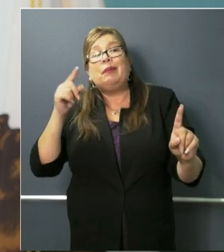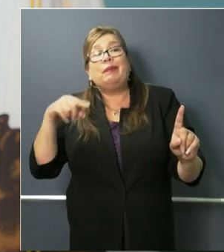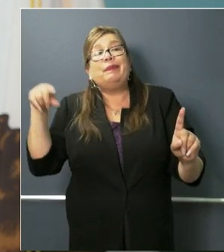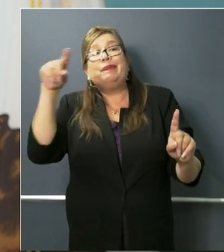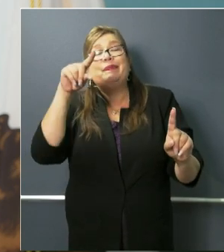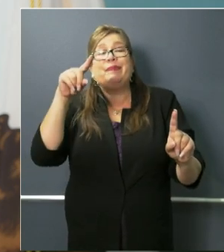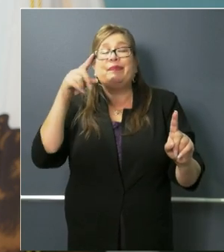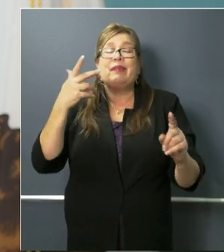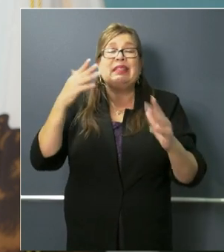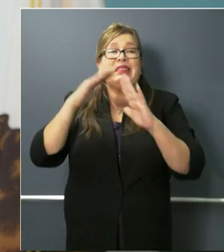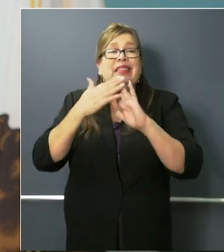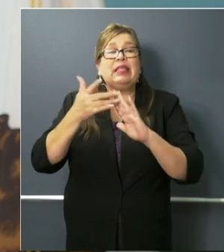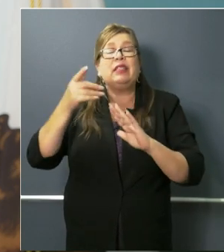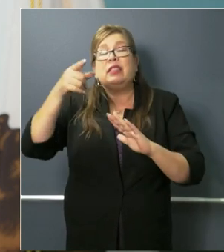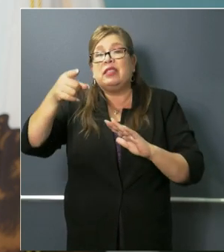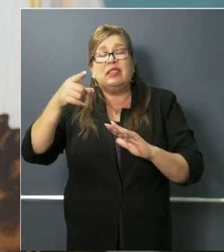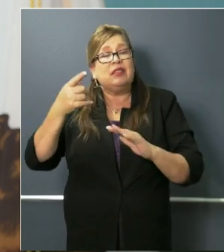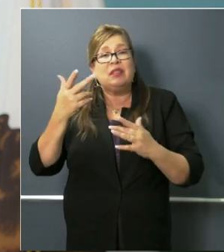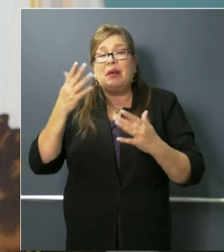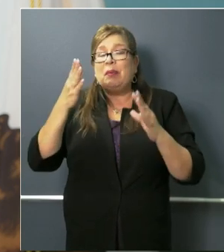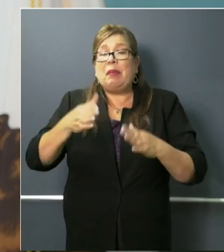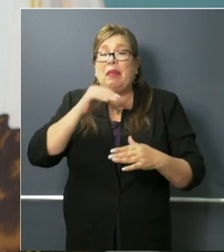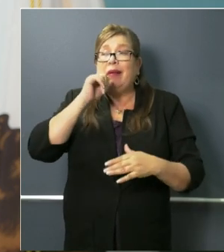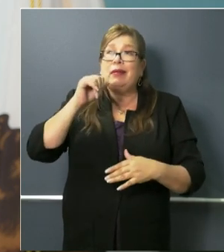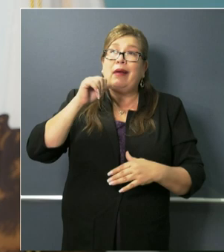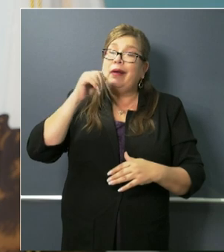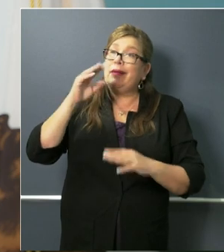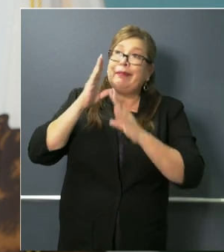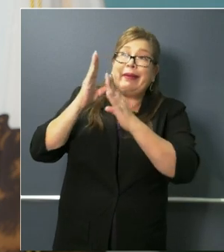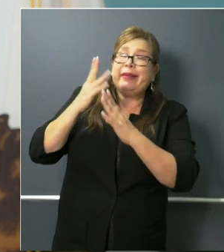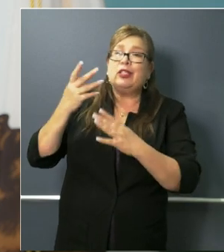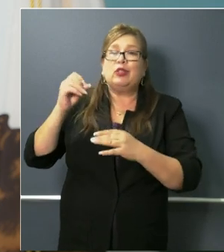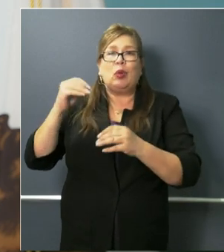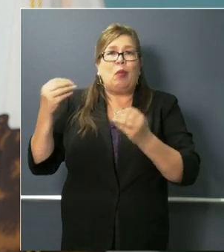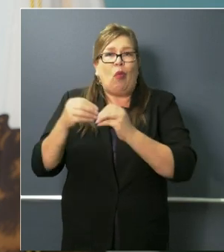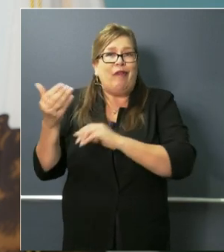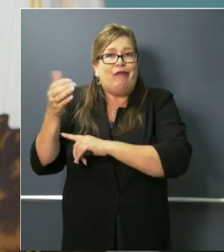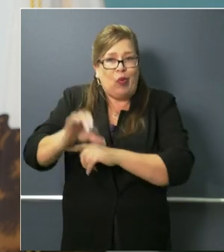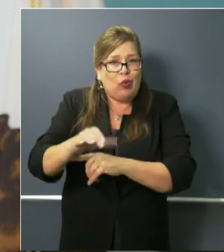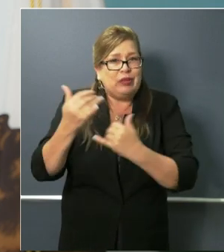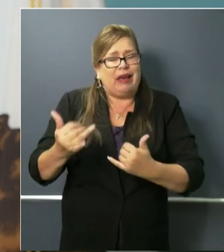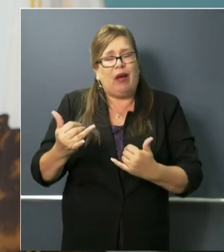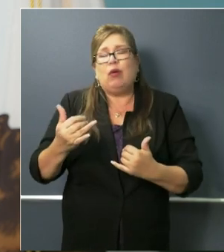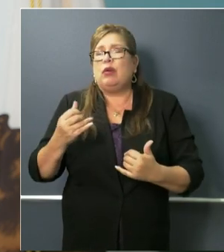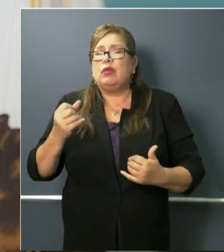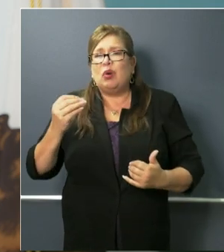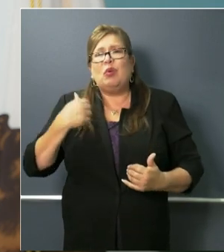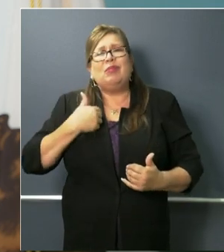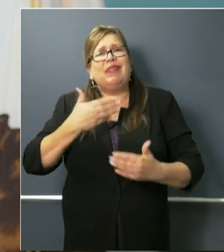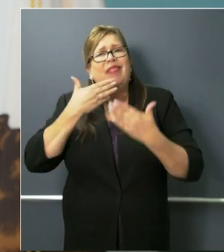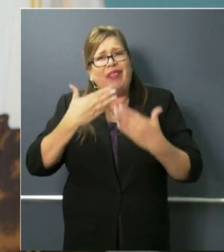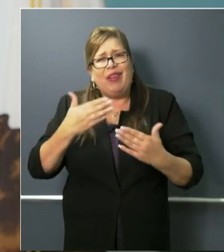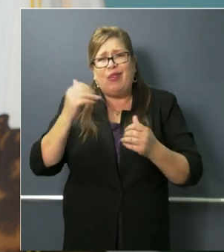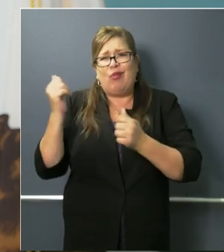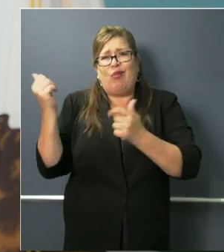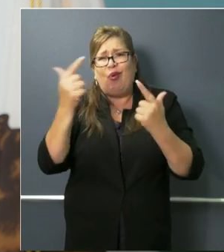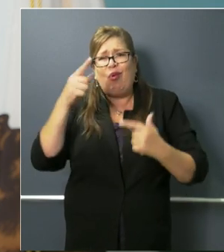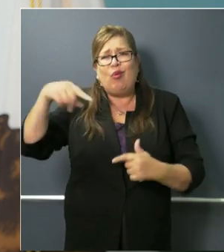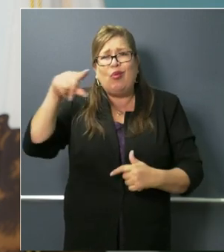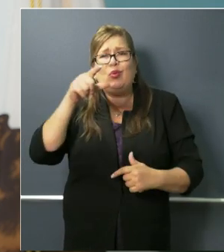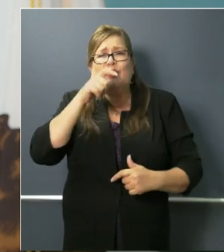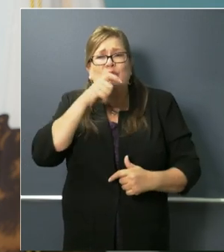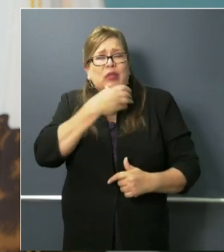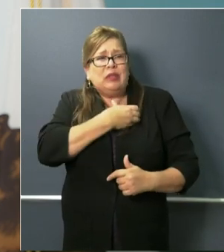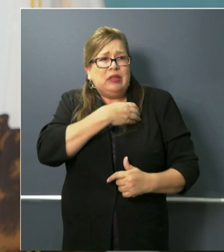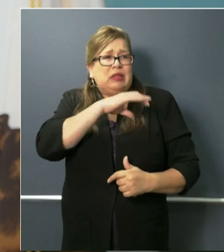have been more high profile than others. I want to thank all the local elected officials for their outstanding work to do the appropriate level of